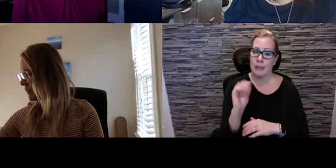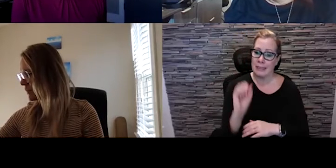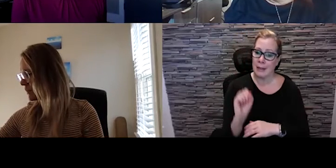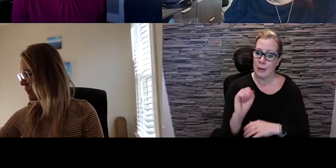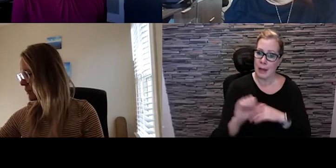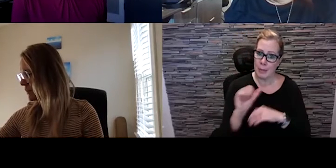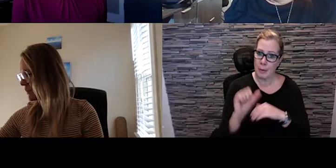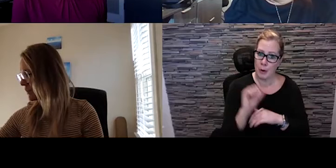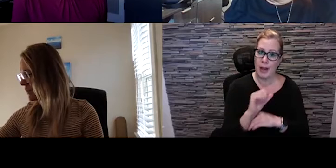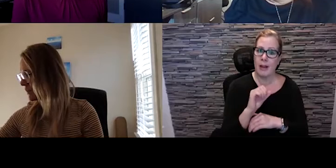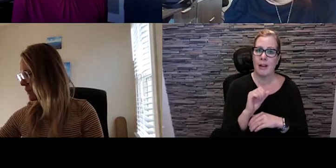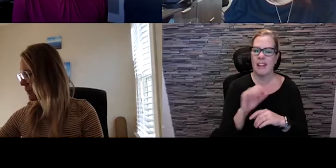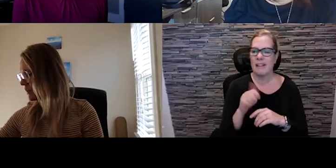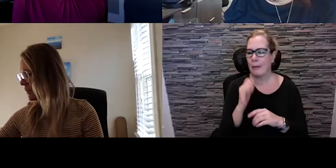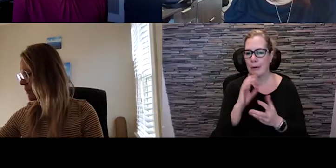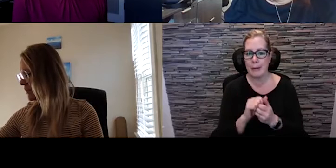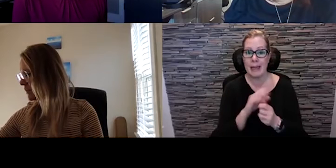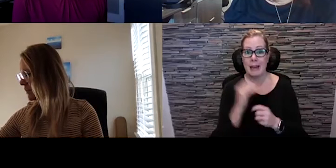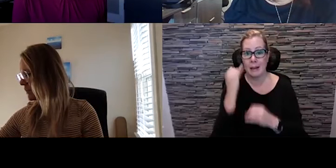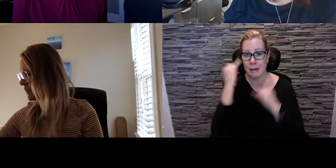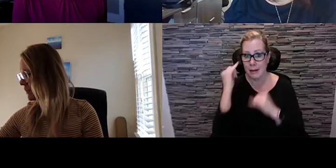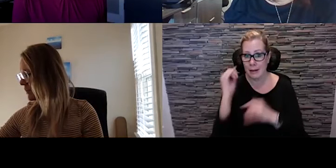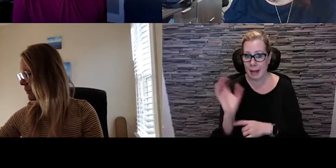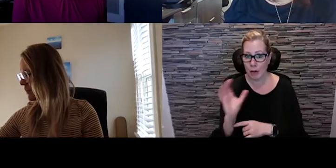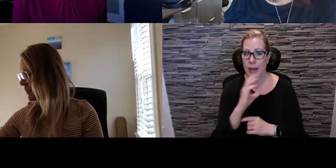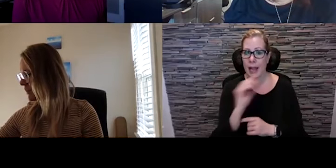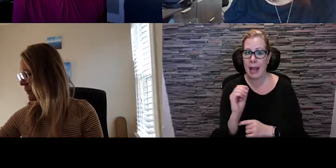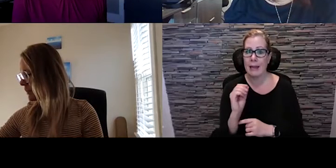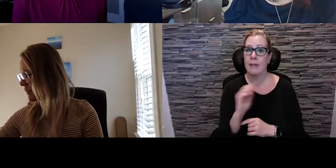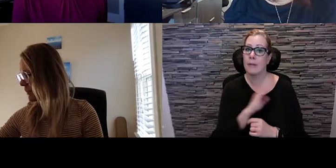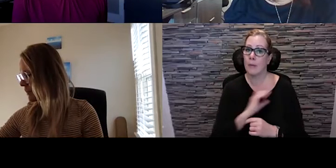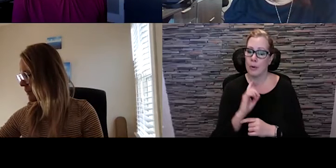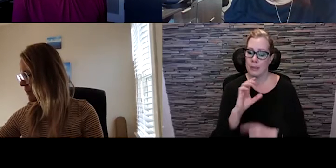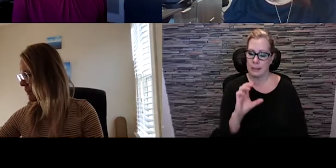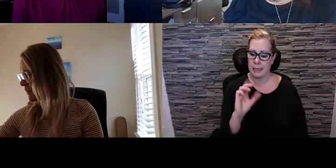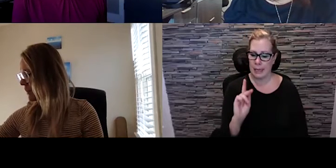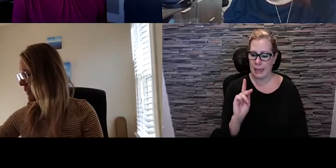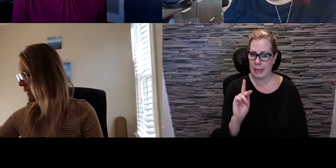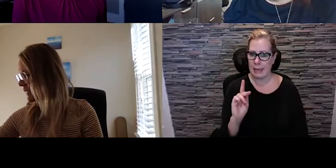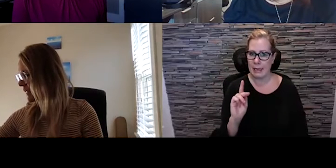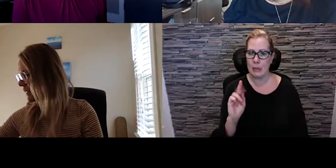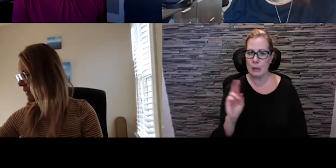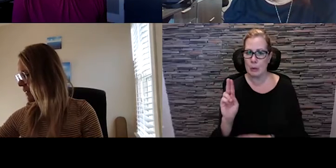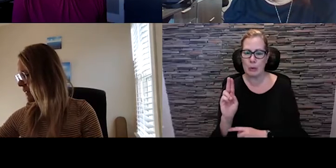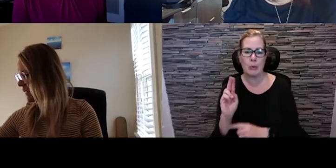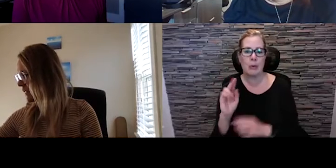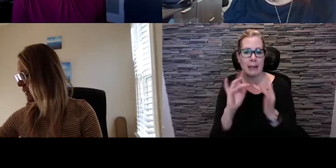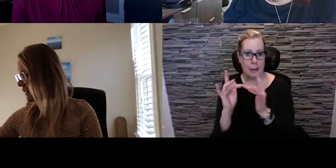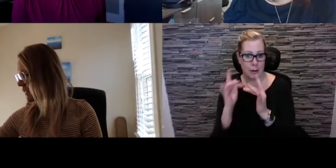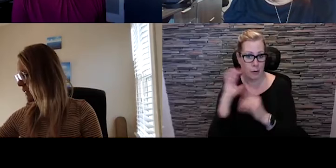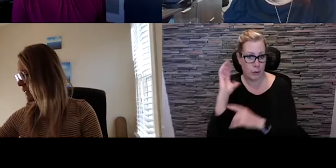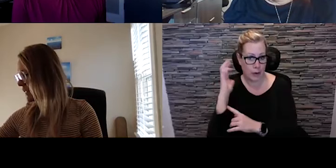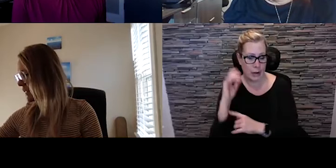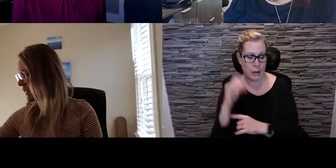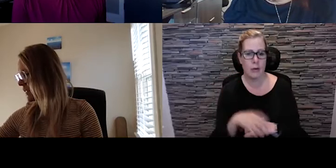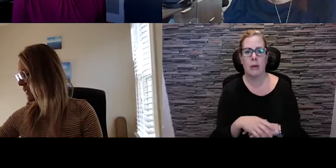steering committees for Imagine Calgary, as well as the board of CKUA Radio Network. She's been with Calgary Arts Development as their